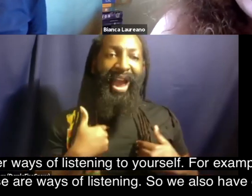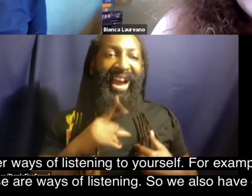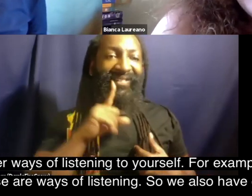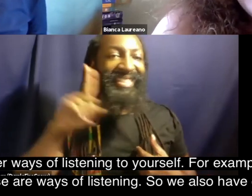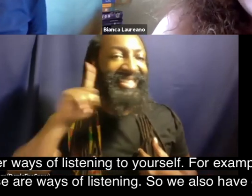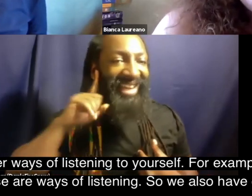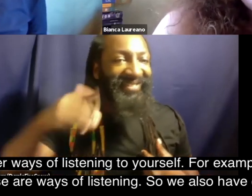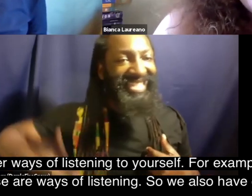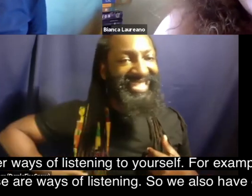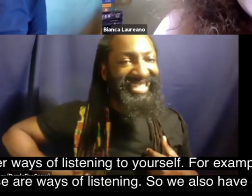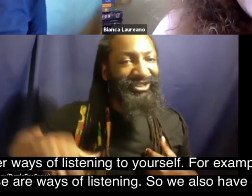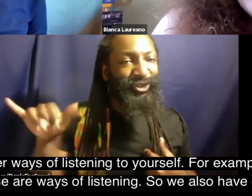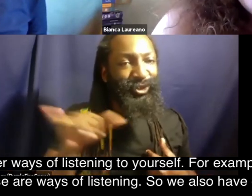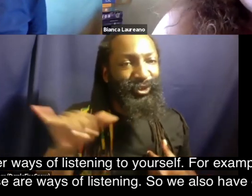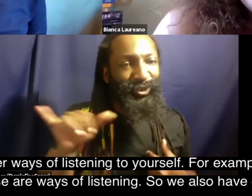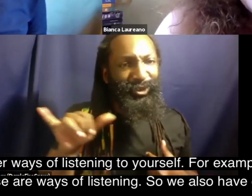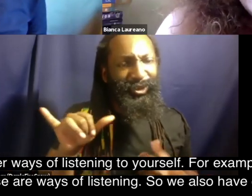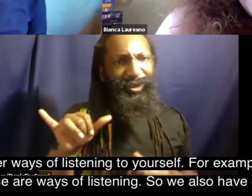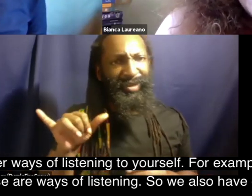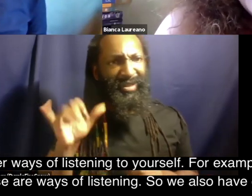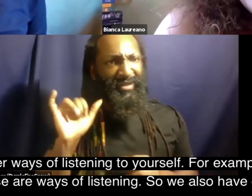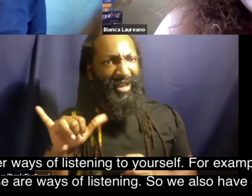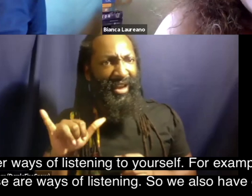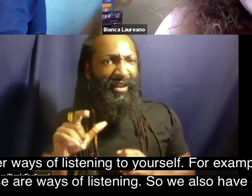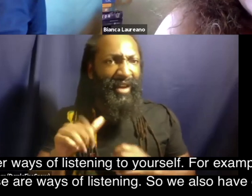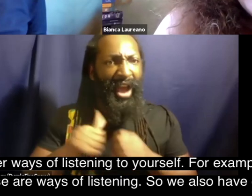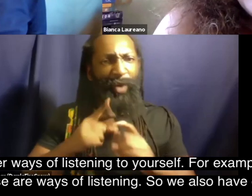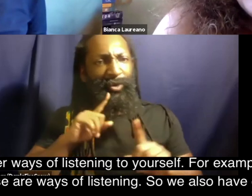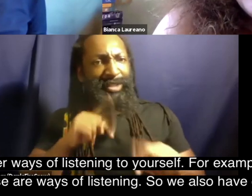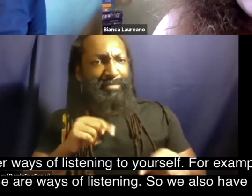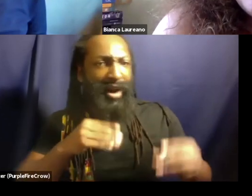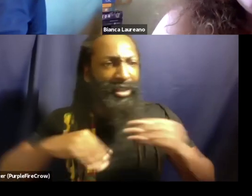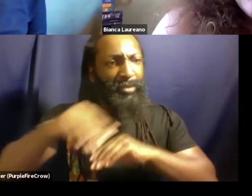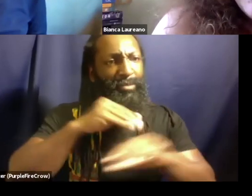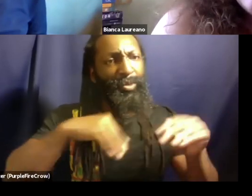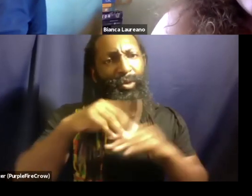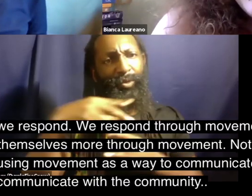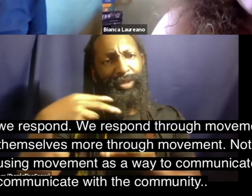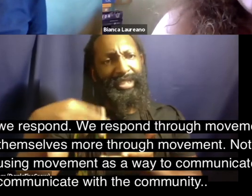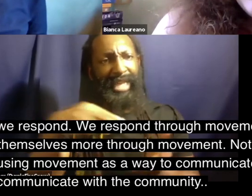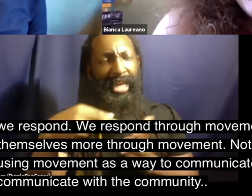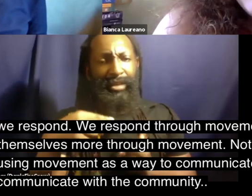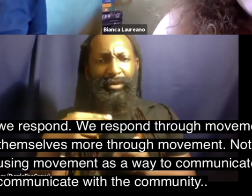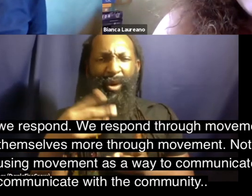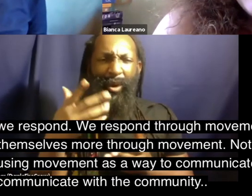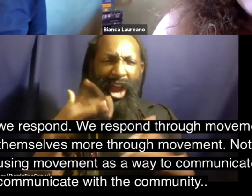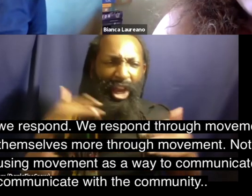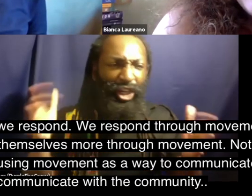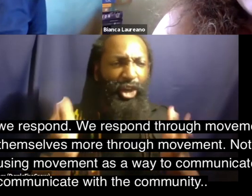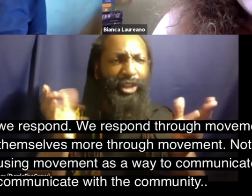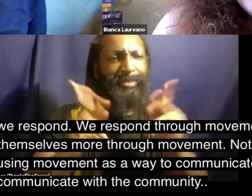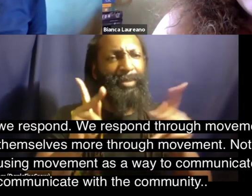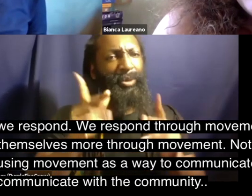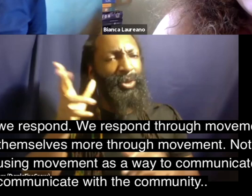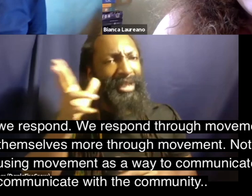and that's how we respond we